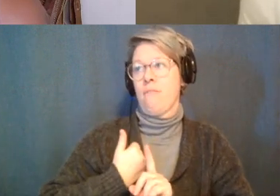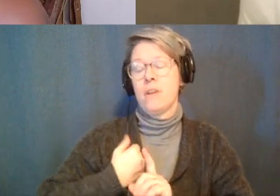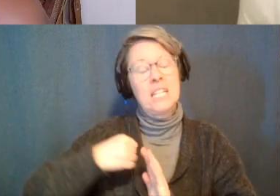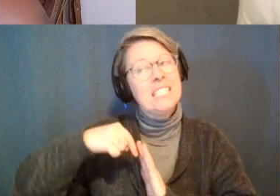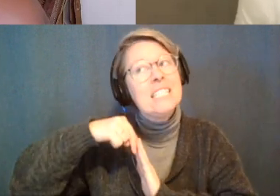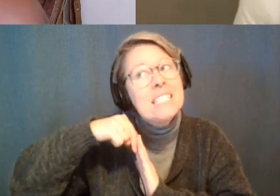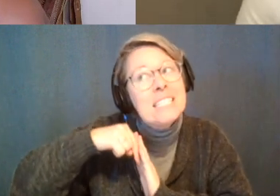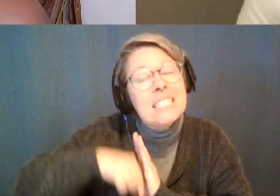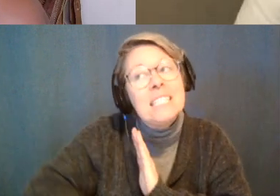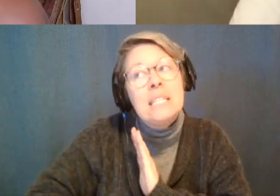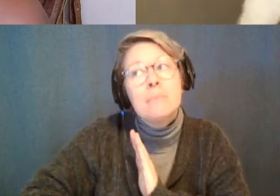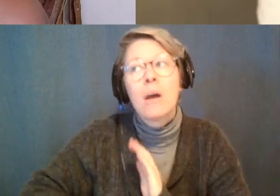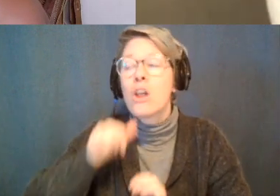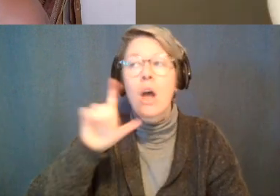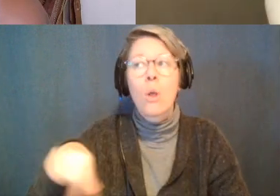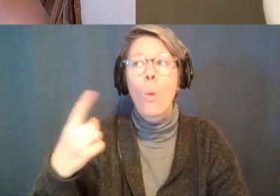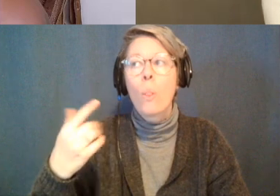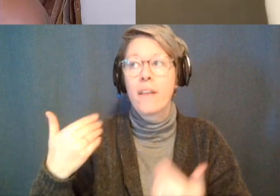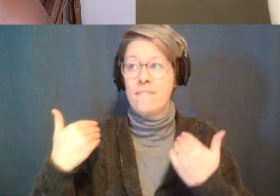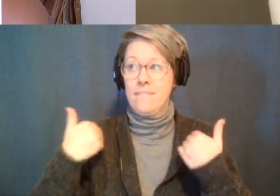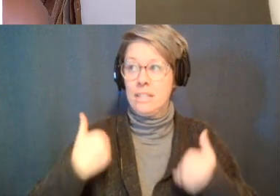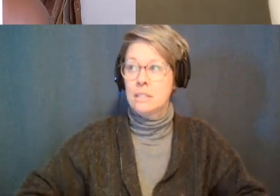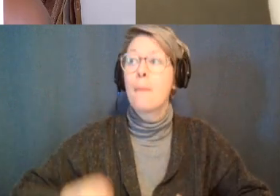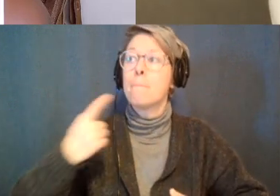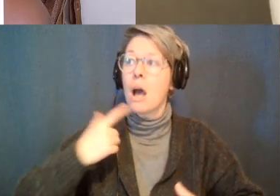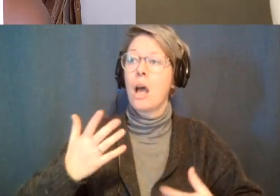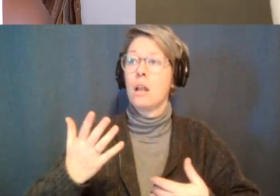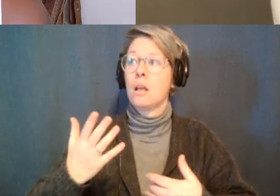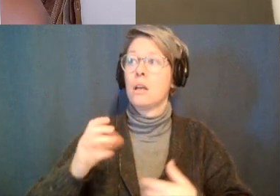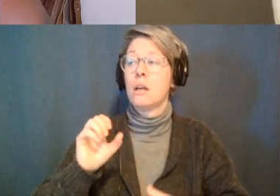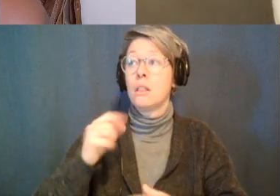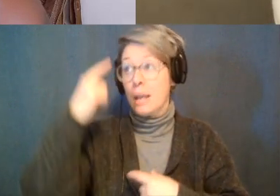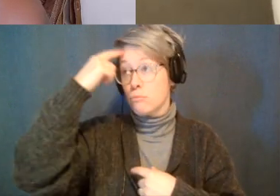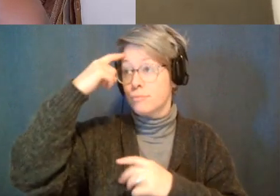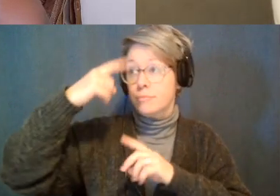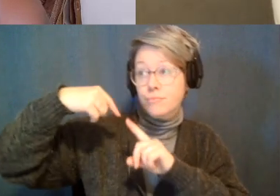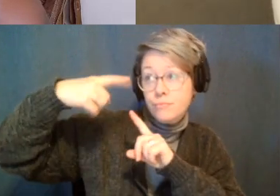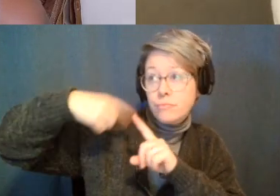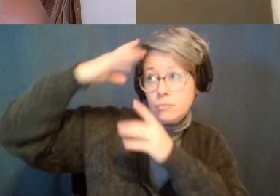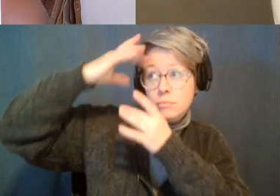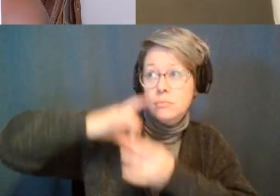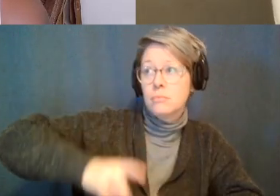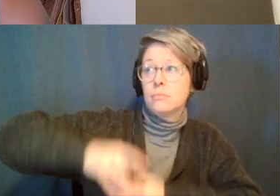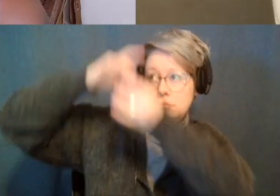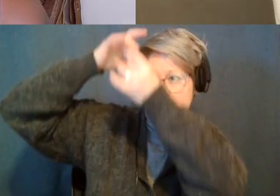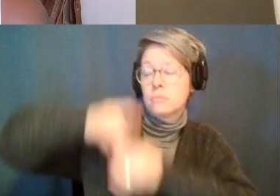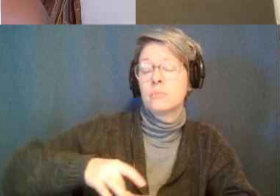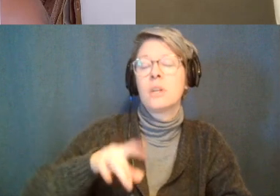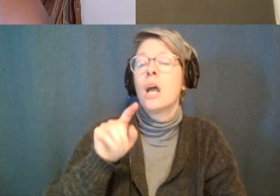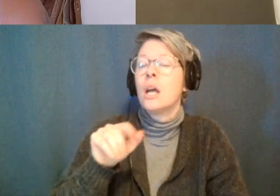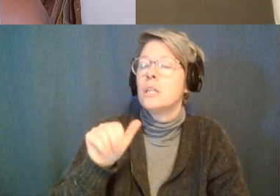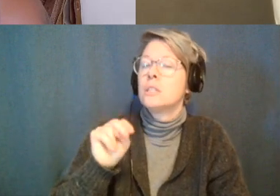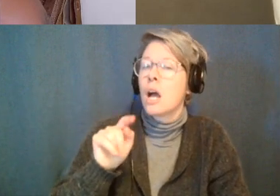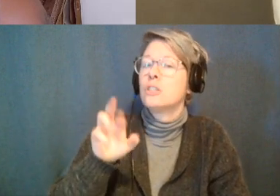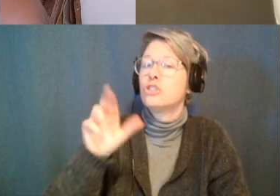and not just physically but somatically like you're actually it's to me tantra is one of the most confronting forms of shadow